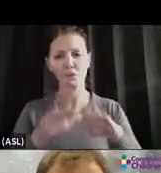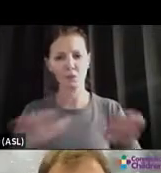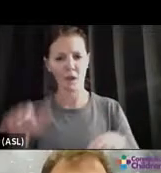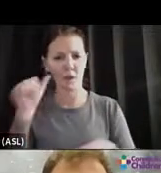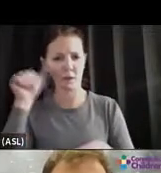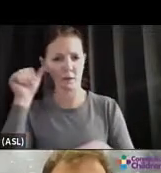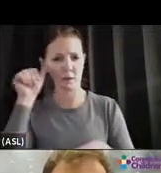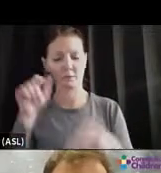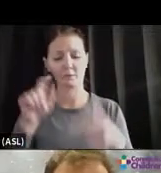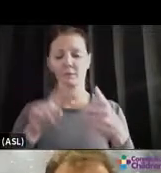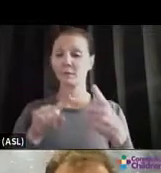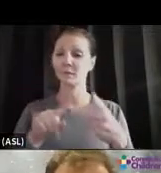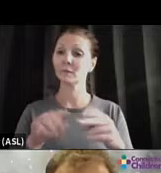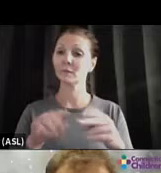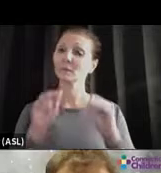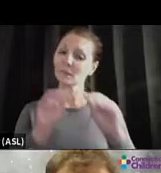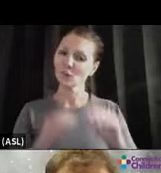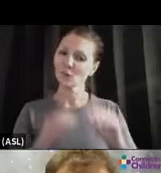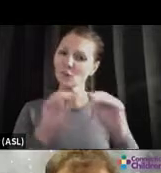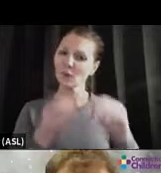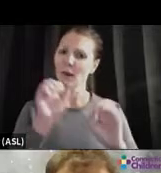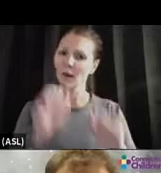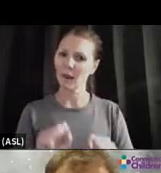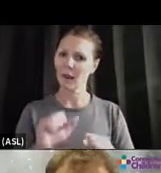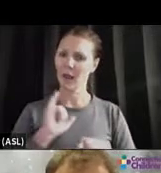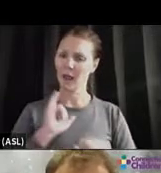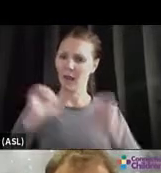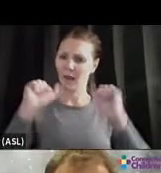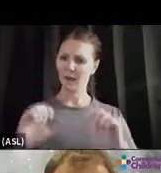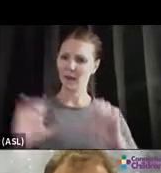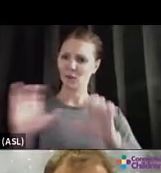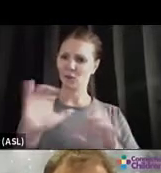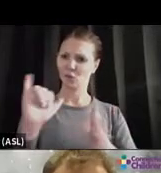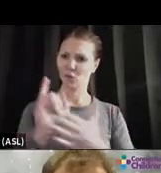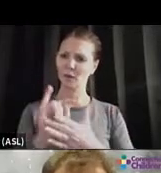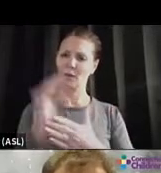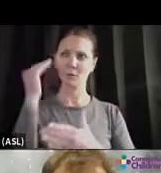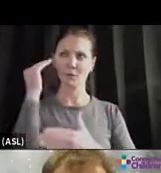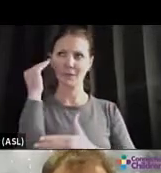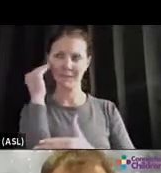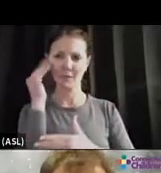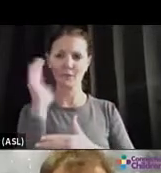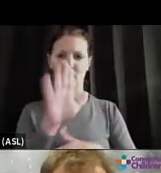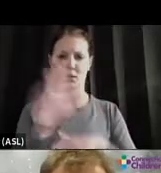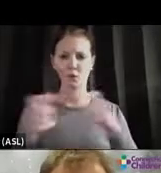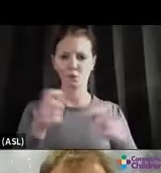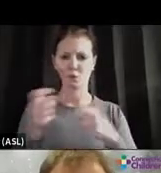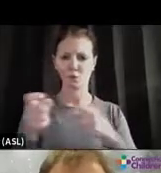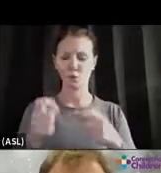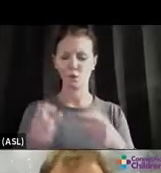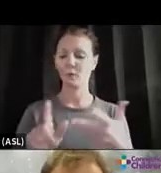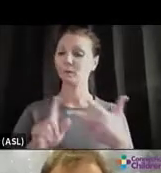control. We can provide opportunities or chances to help kids build adaptive skills like being flexible and self